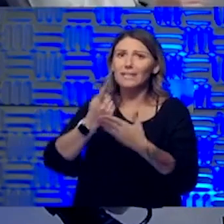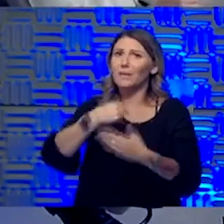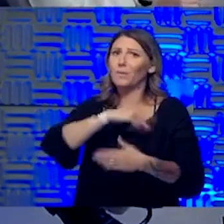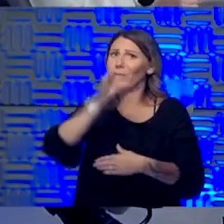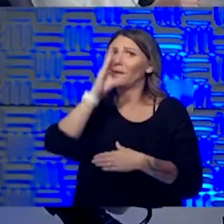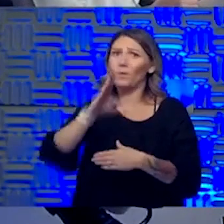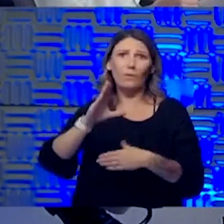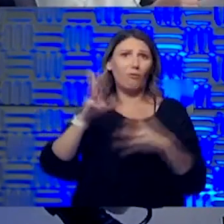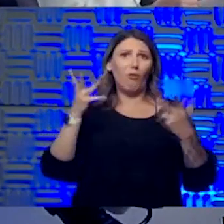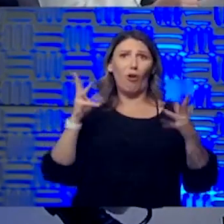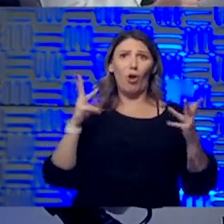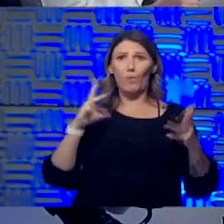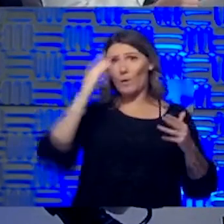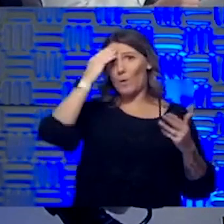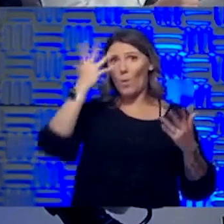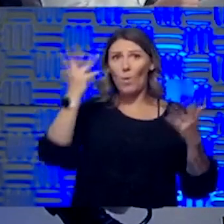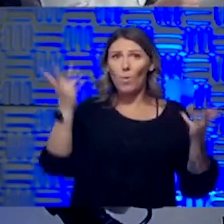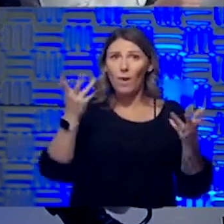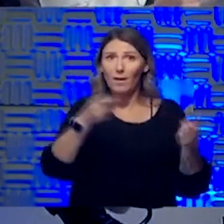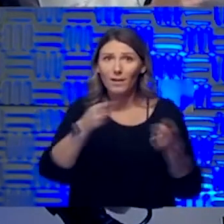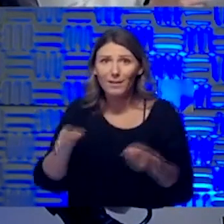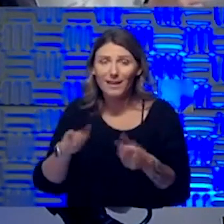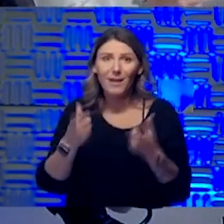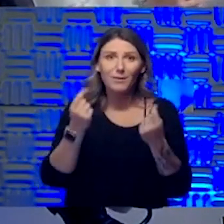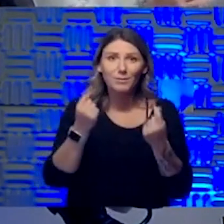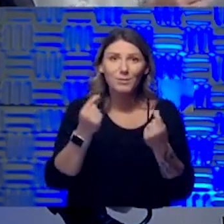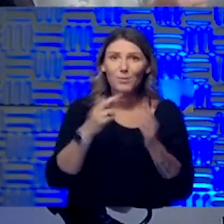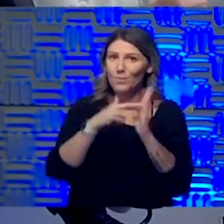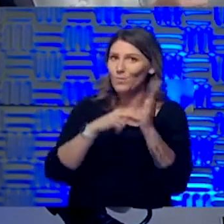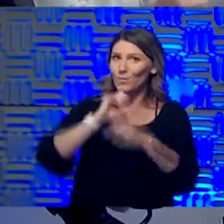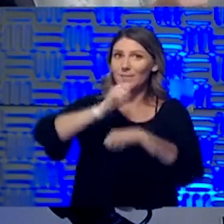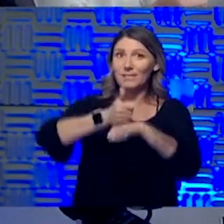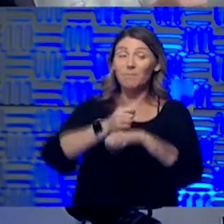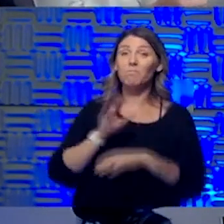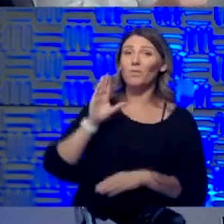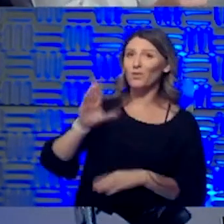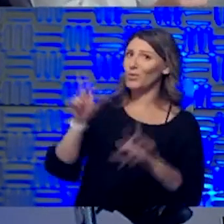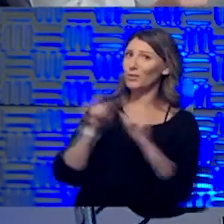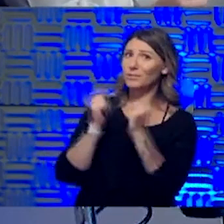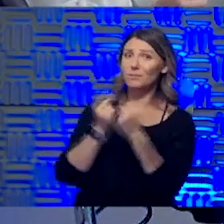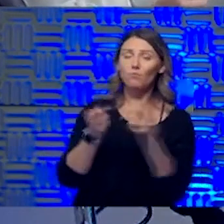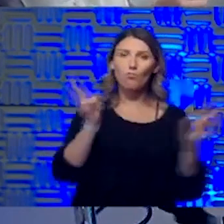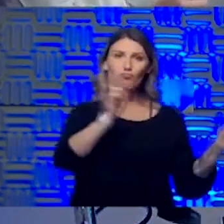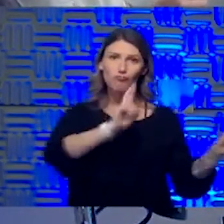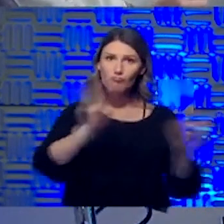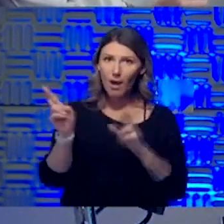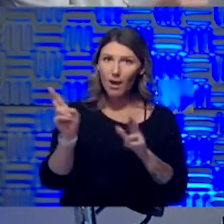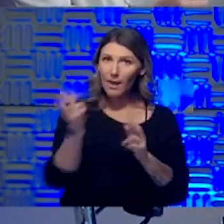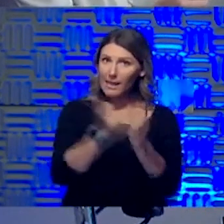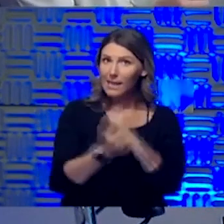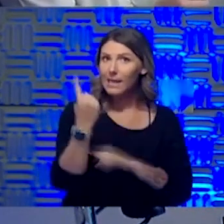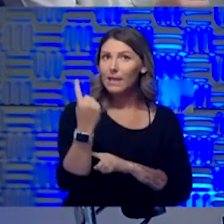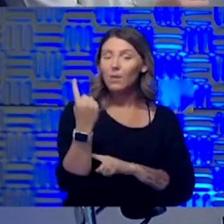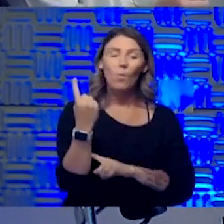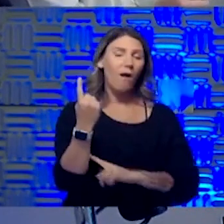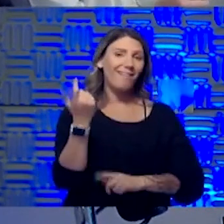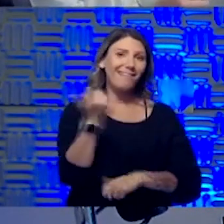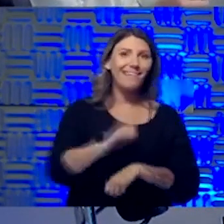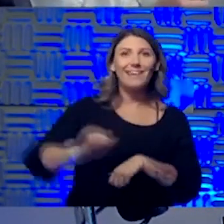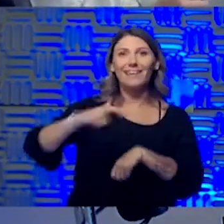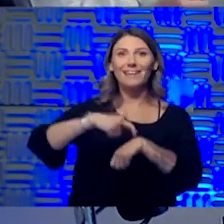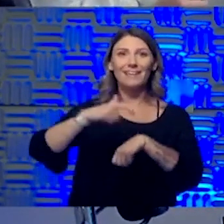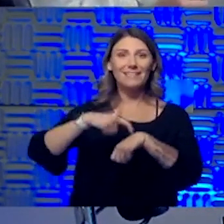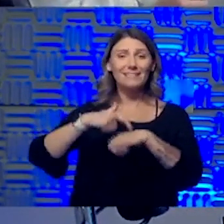in personal practice. Yeah, yeah, they've evolved and they, your team is ready for anybody, anytime with or without COVID. Yeah.